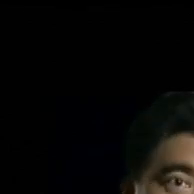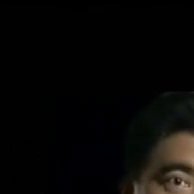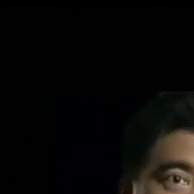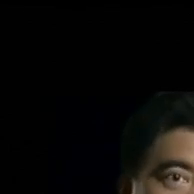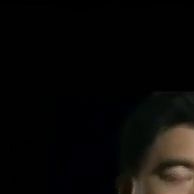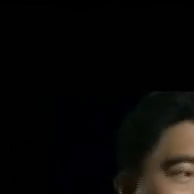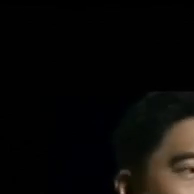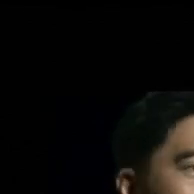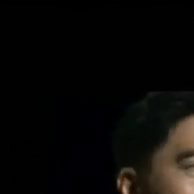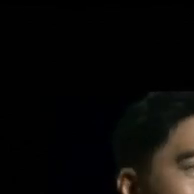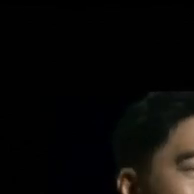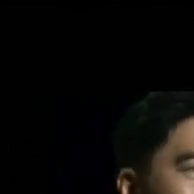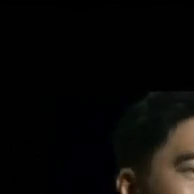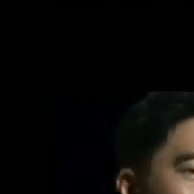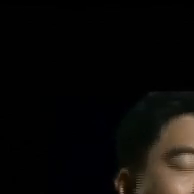hearts.